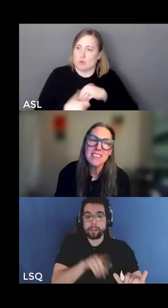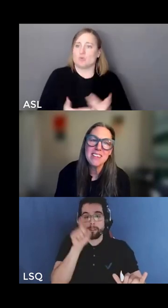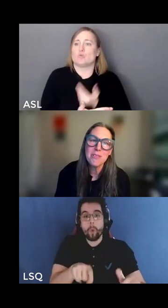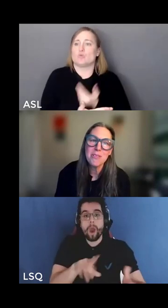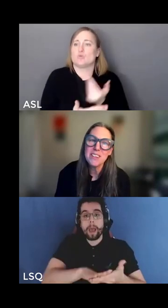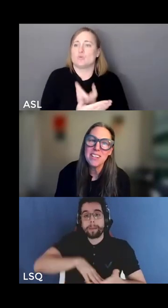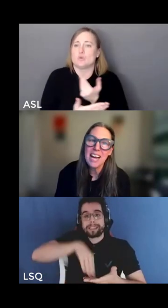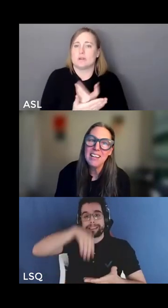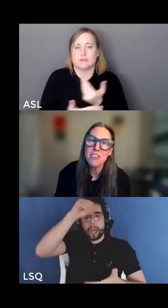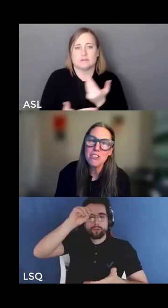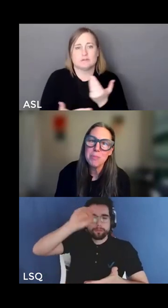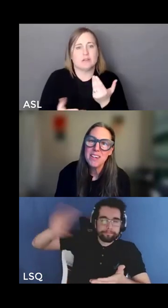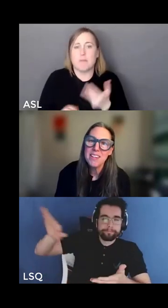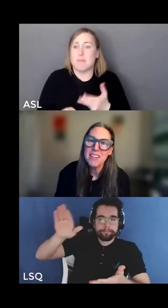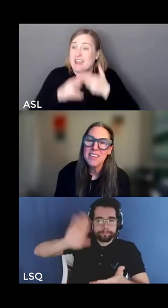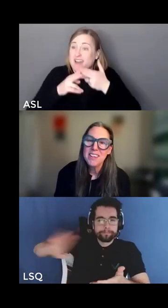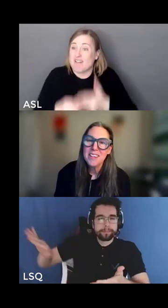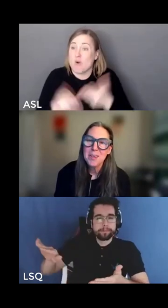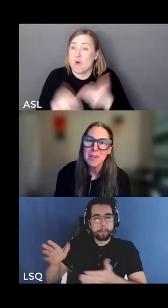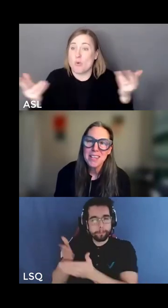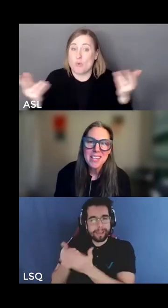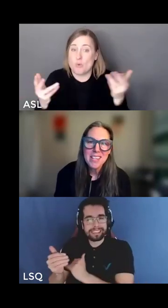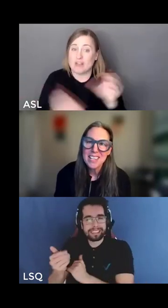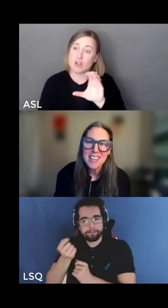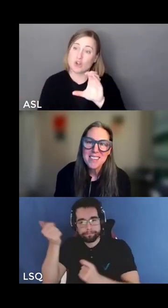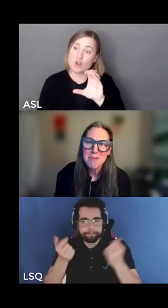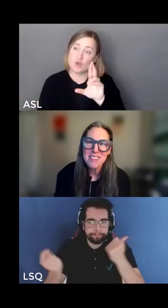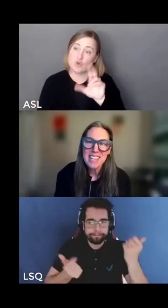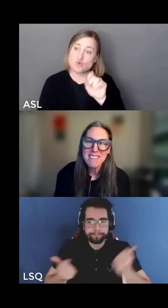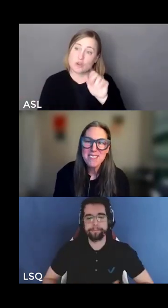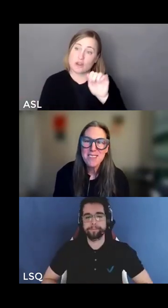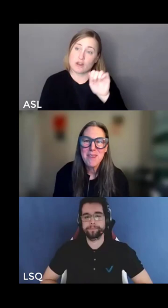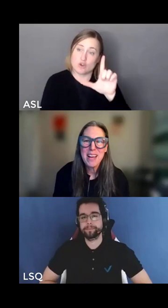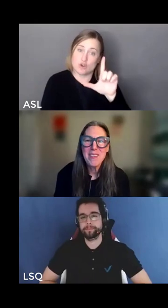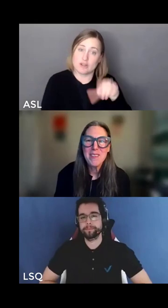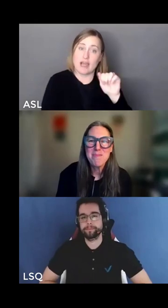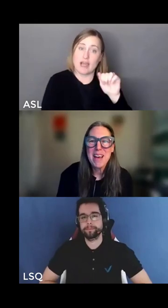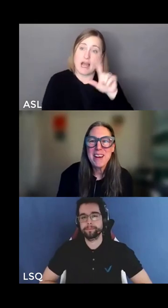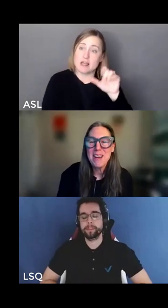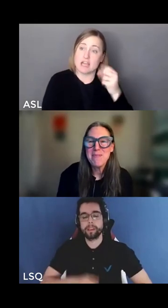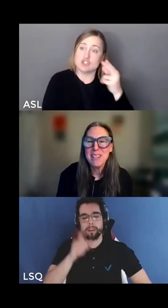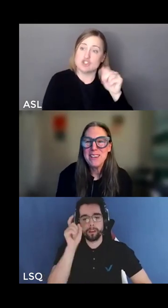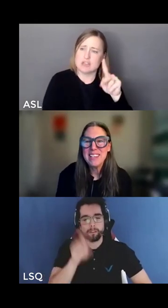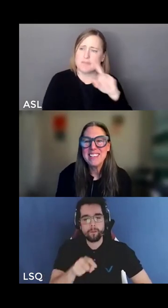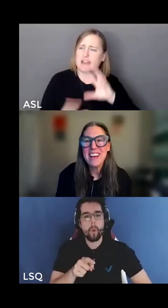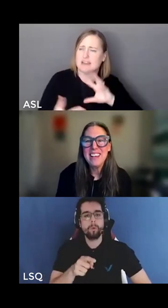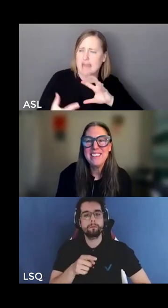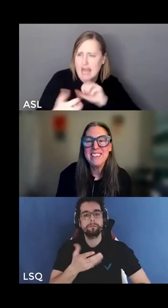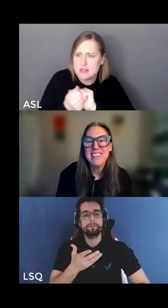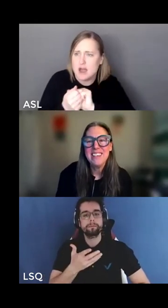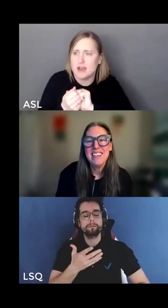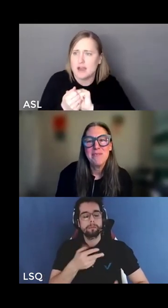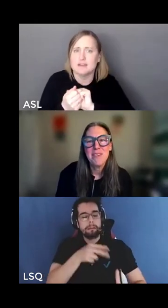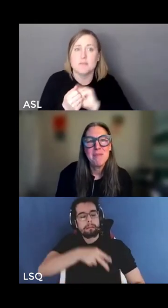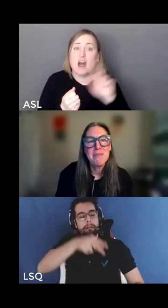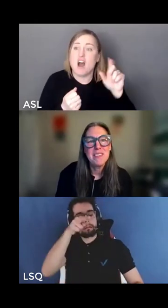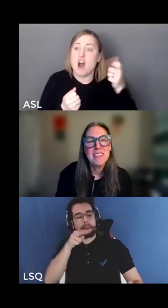practicing critical allyship but i think i like some of the language used by others better i've been learning a ton